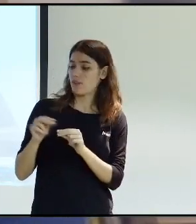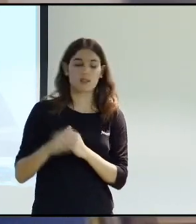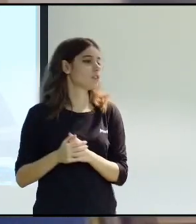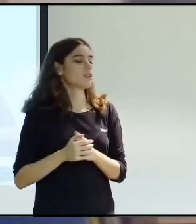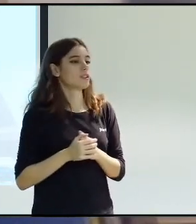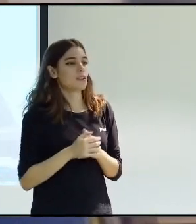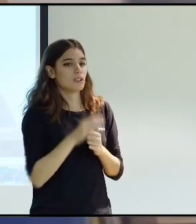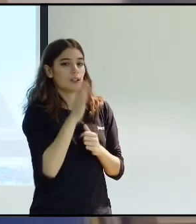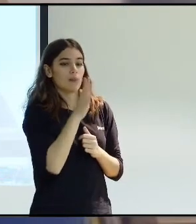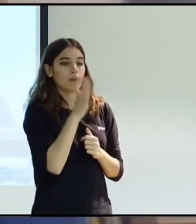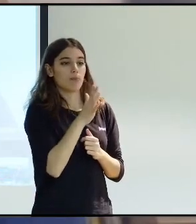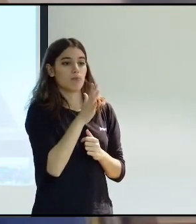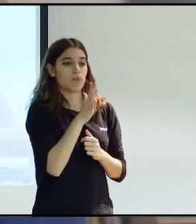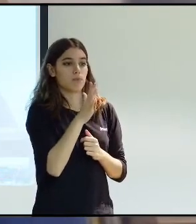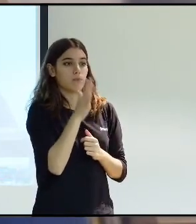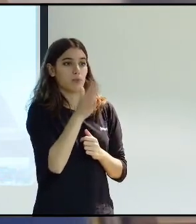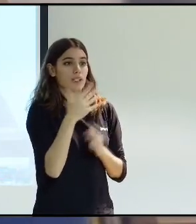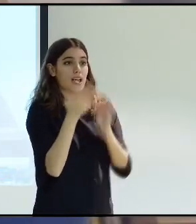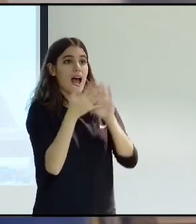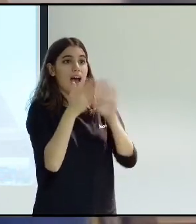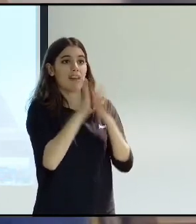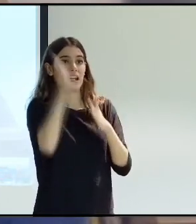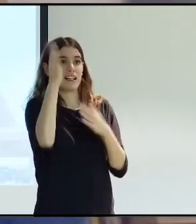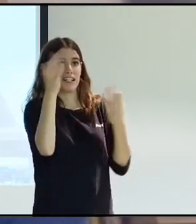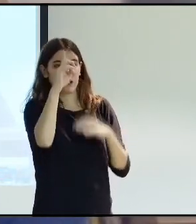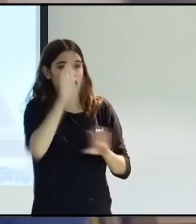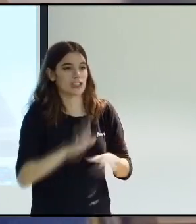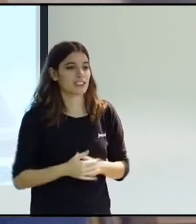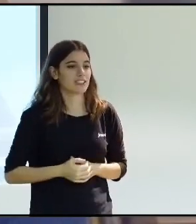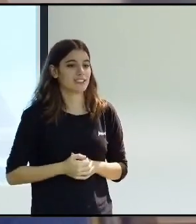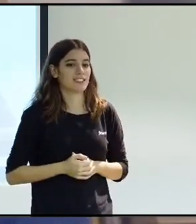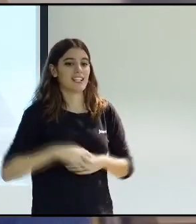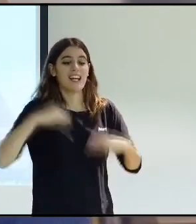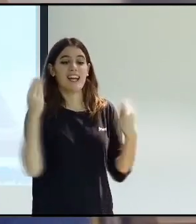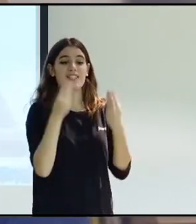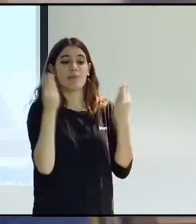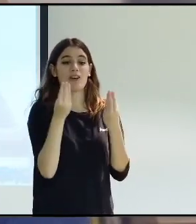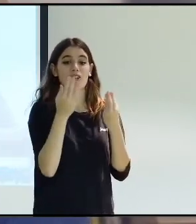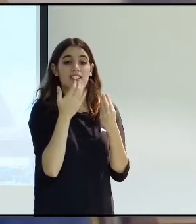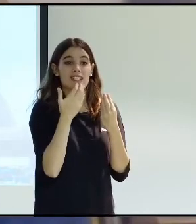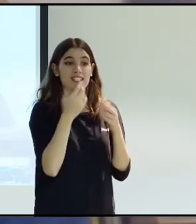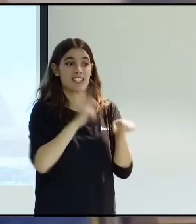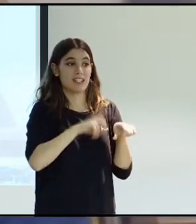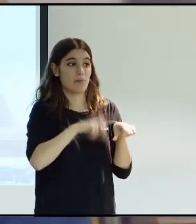I think that it would be better